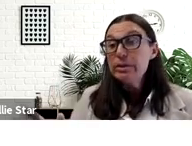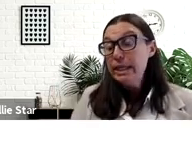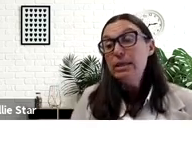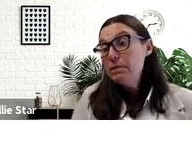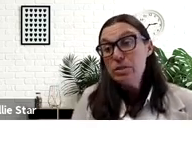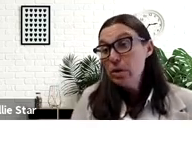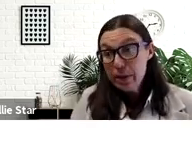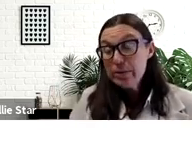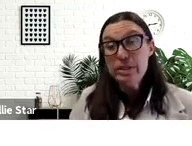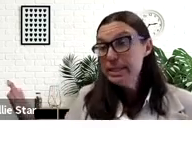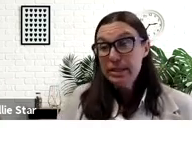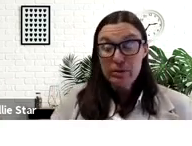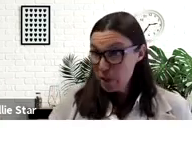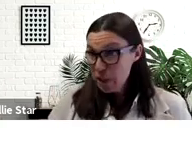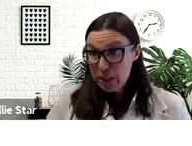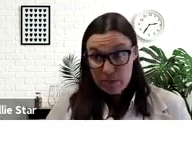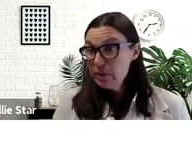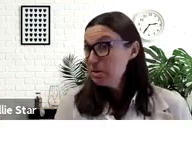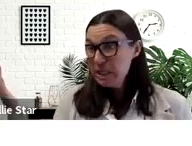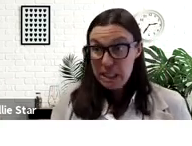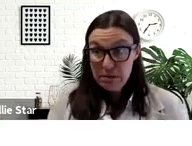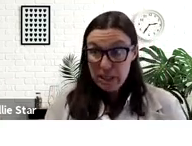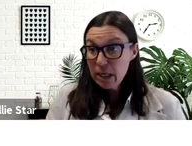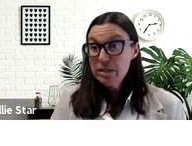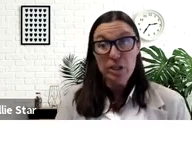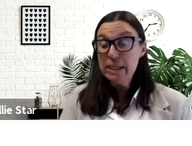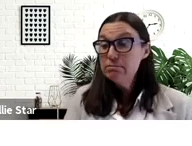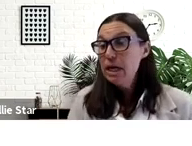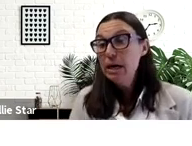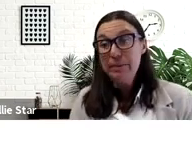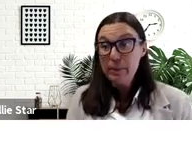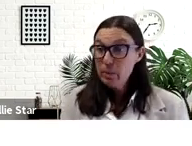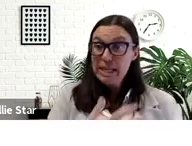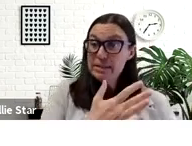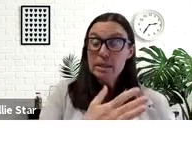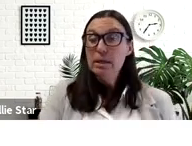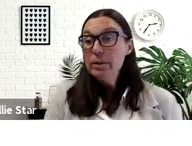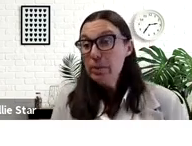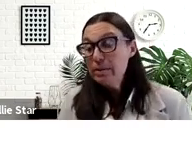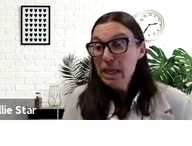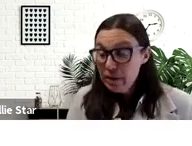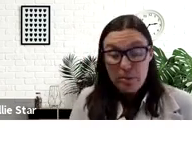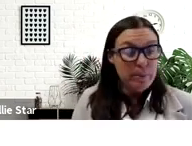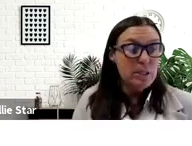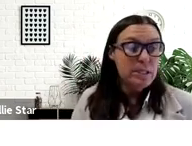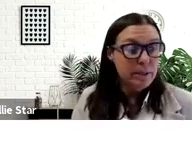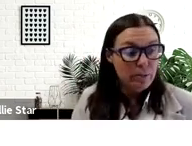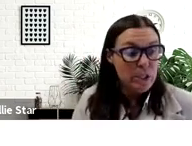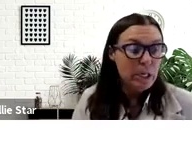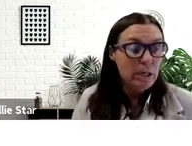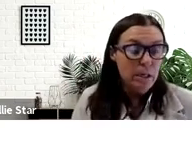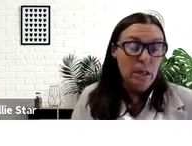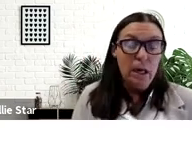literally the story goes to seek their fortune. So that's what they did. They got on a train. They went west with many other people to